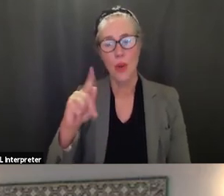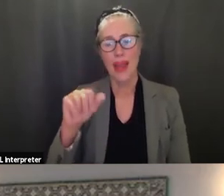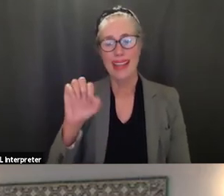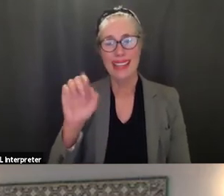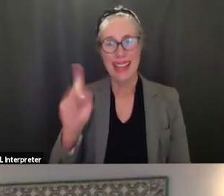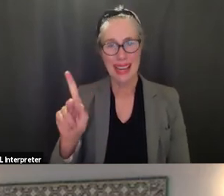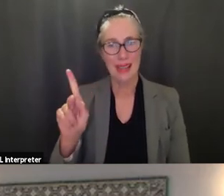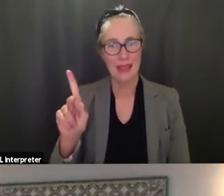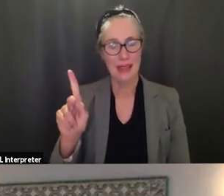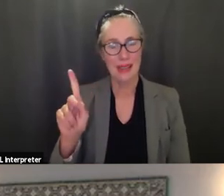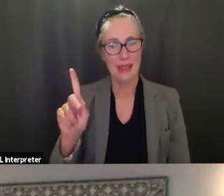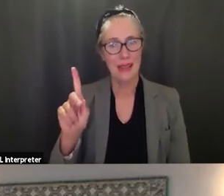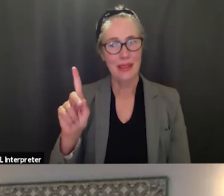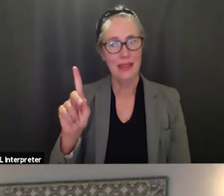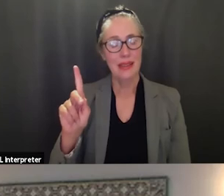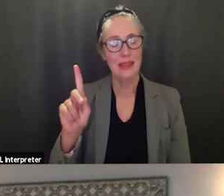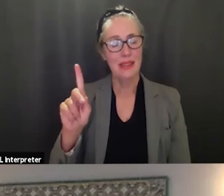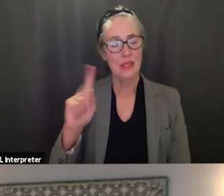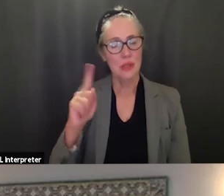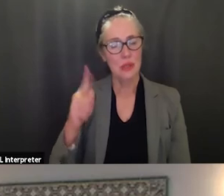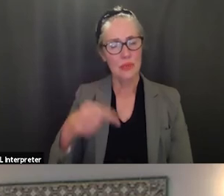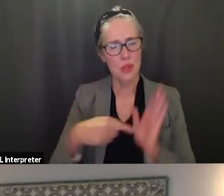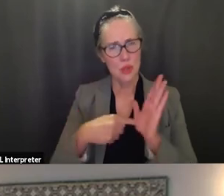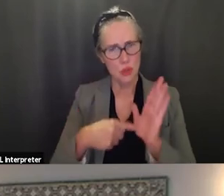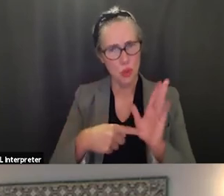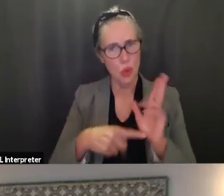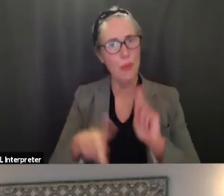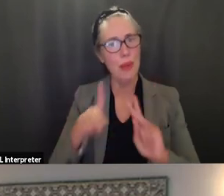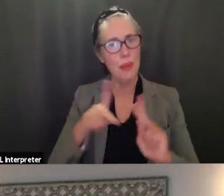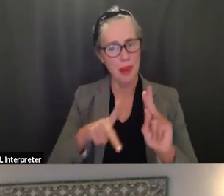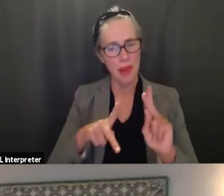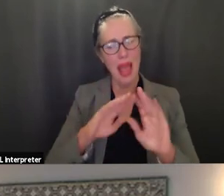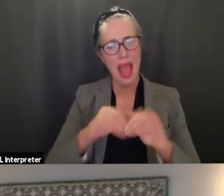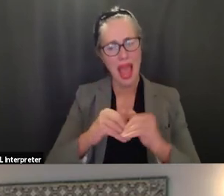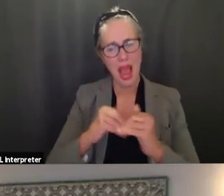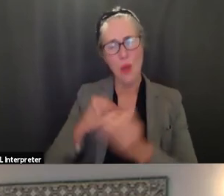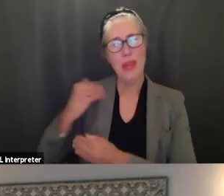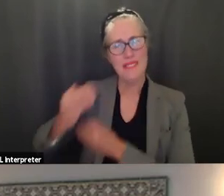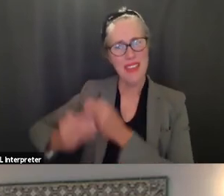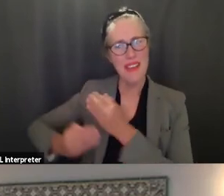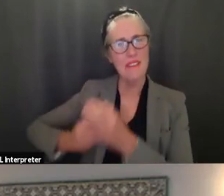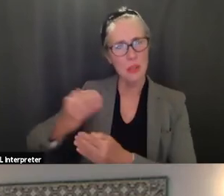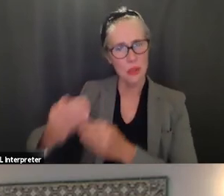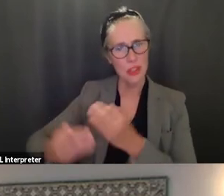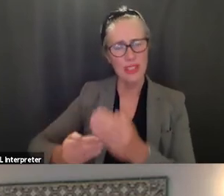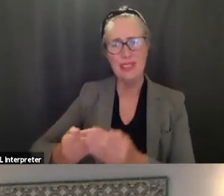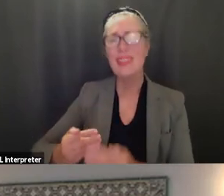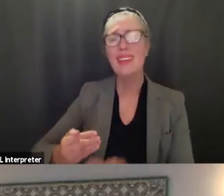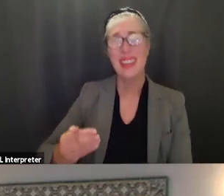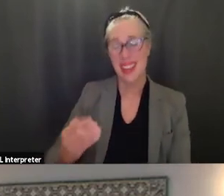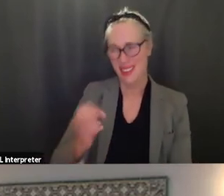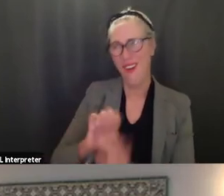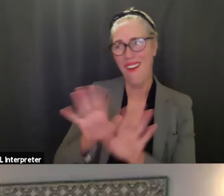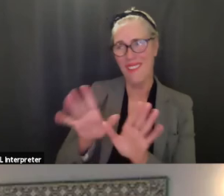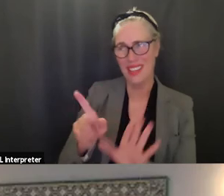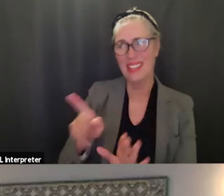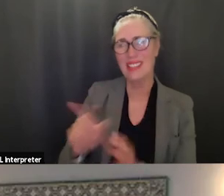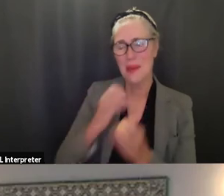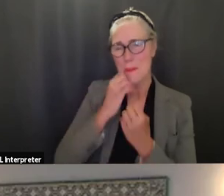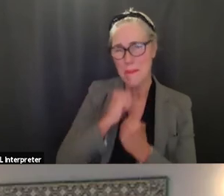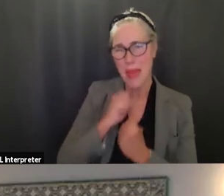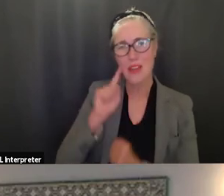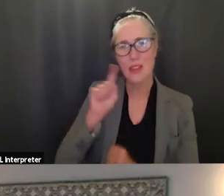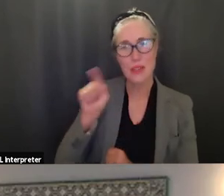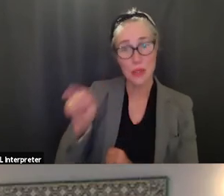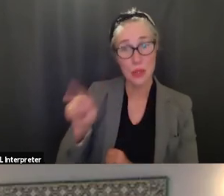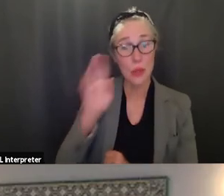context just the evolution of where we are that's really helpful and uh i can tell how much this matters to you and and clearly will matter to the